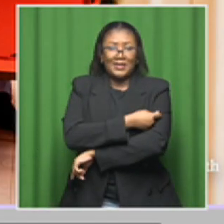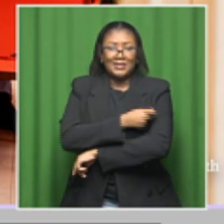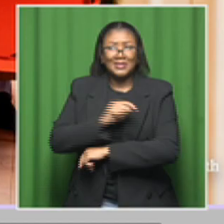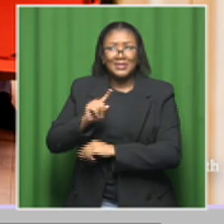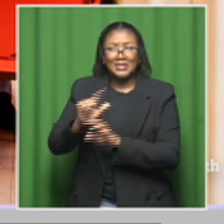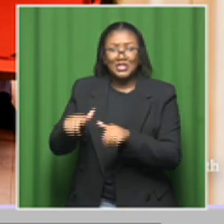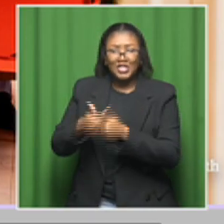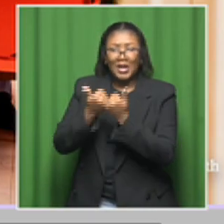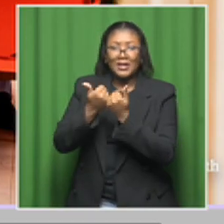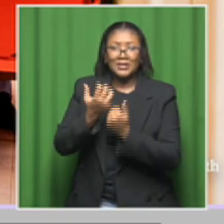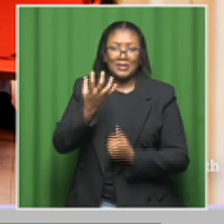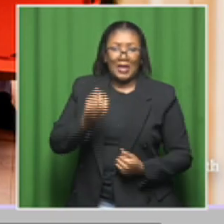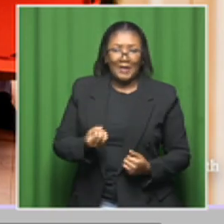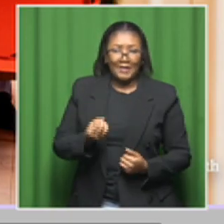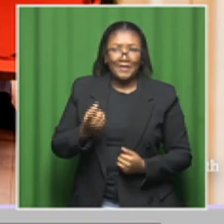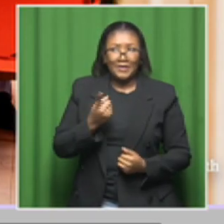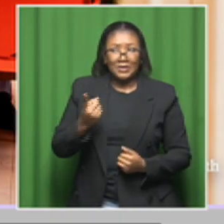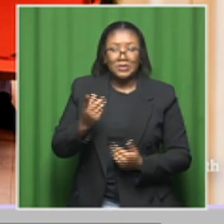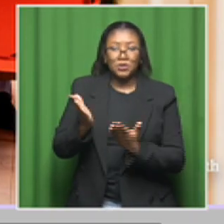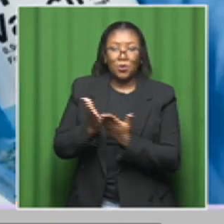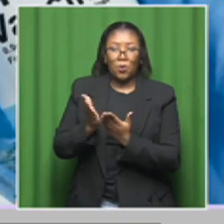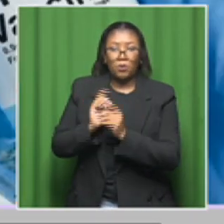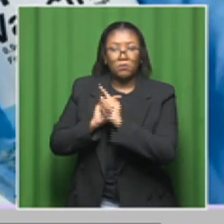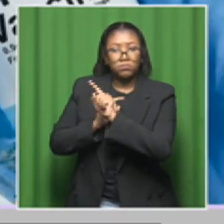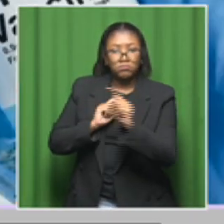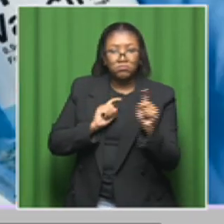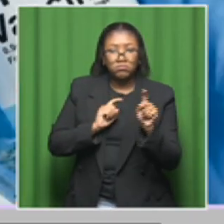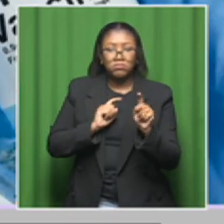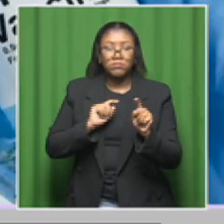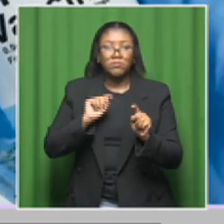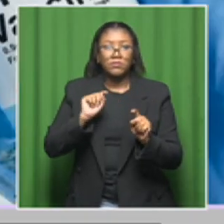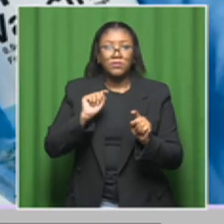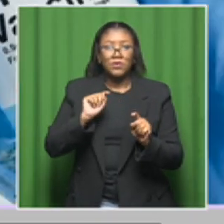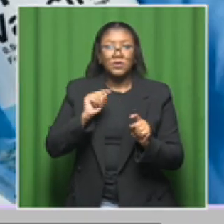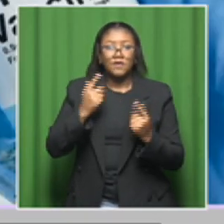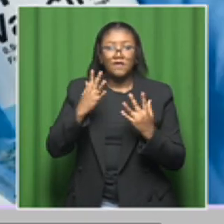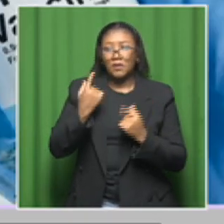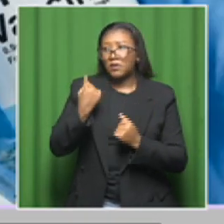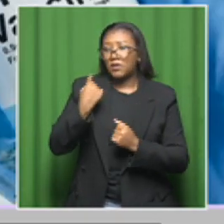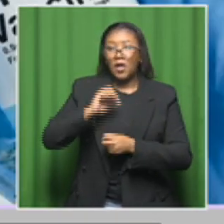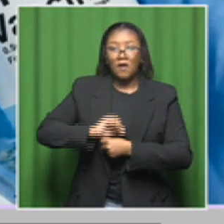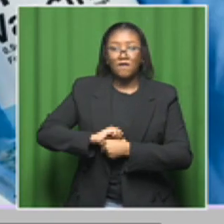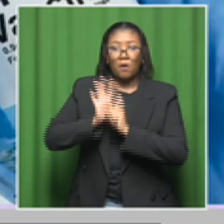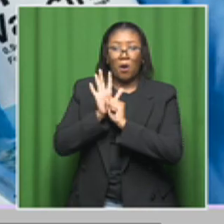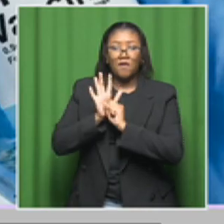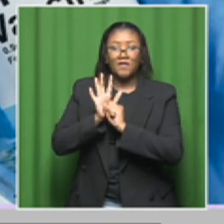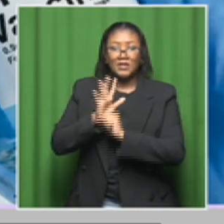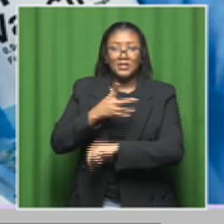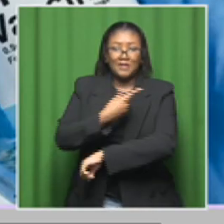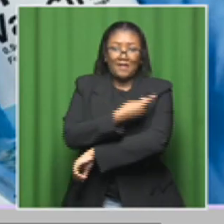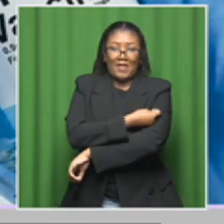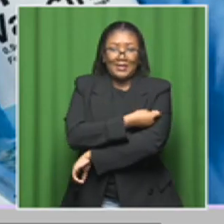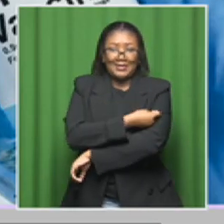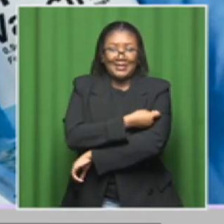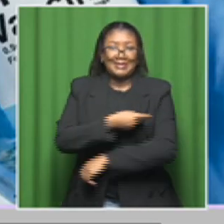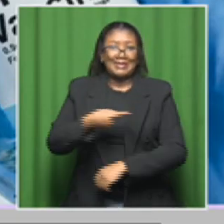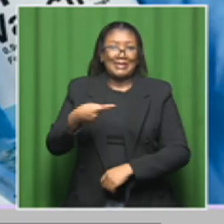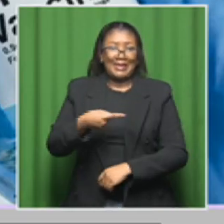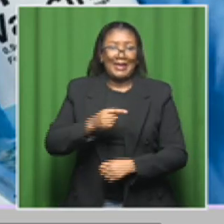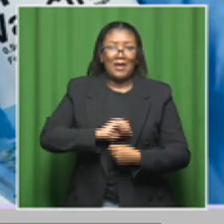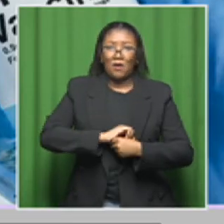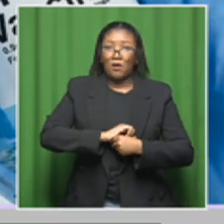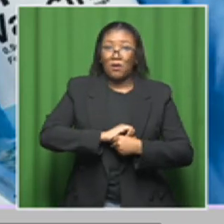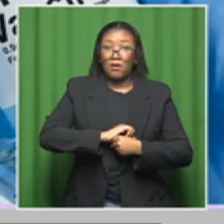challenges? Because we saw with the COVID-19 vaccine, for example, that